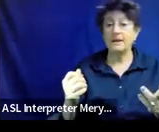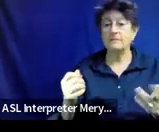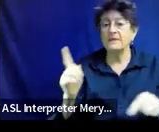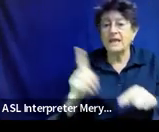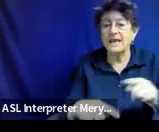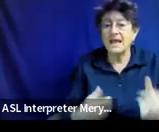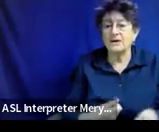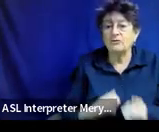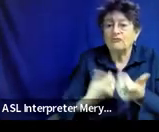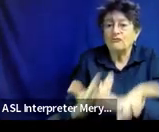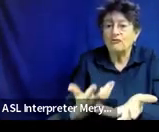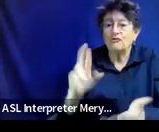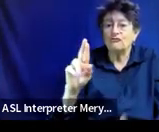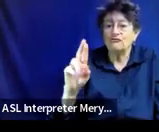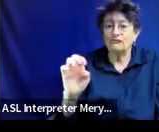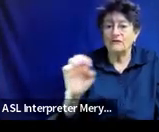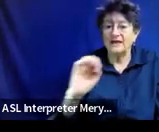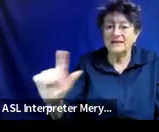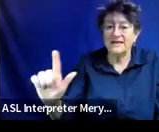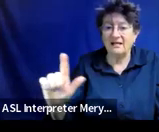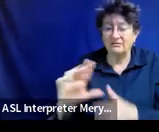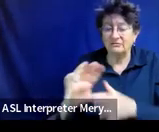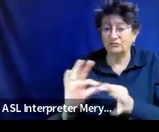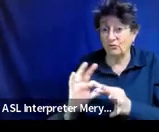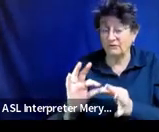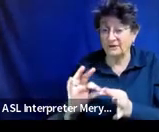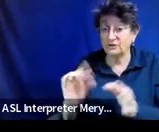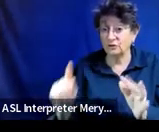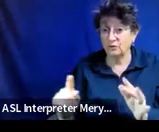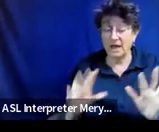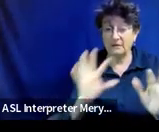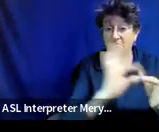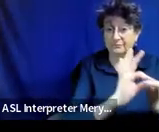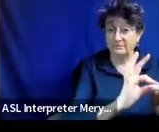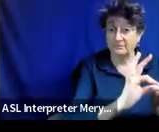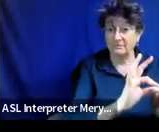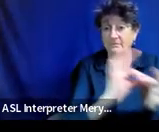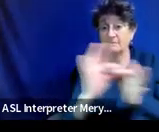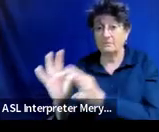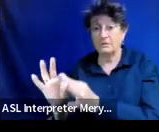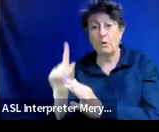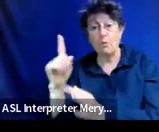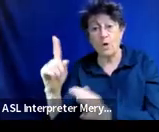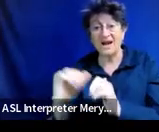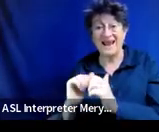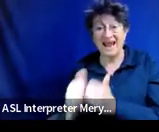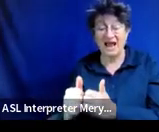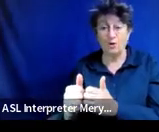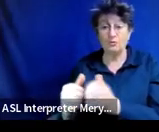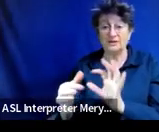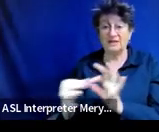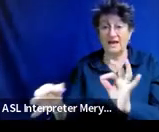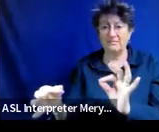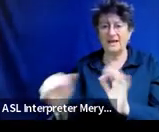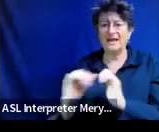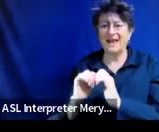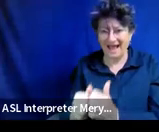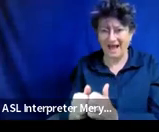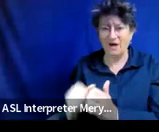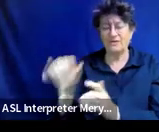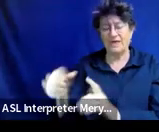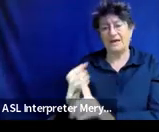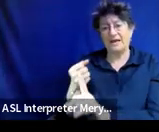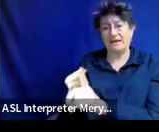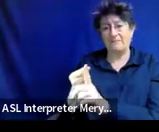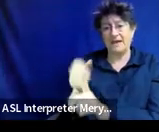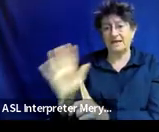you can pull it those gaps and you can just give us one house statement of how those gaps impact their ability to access